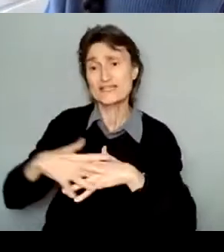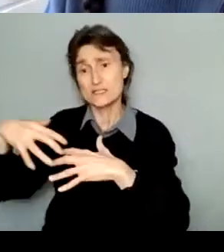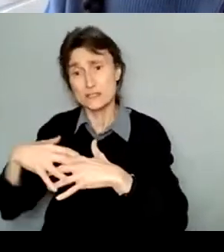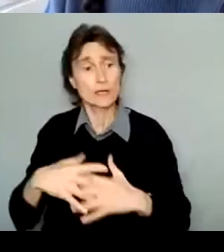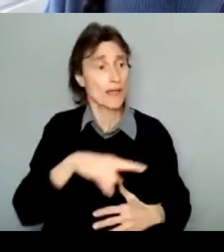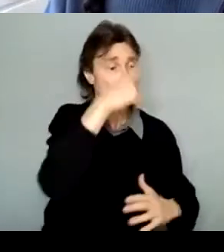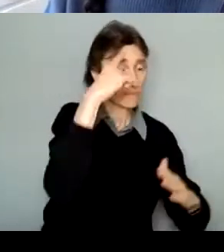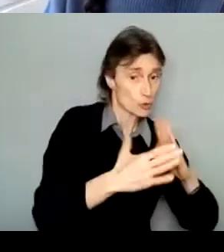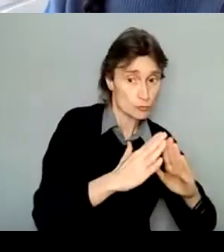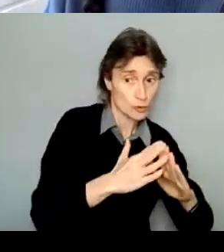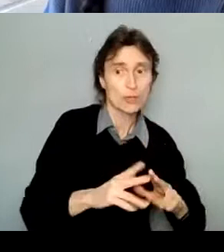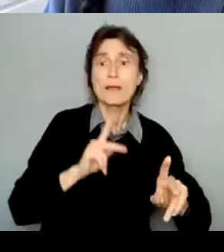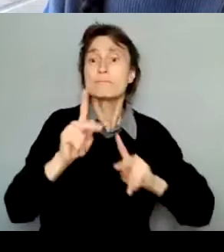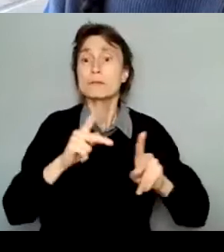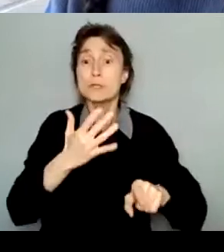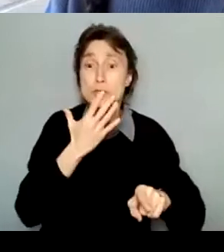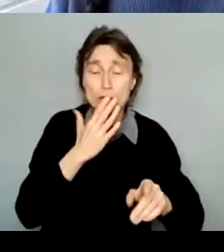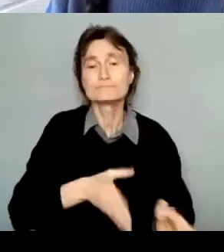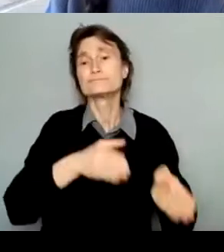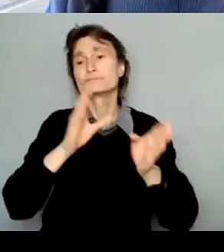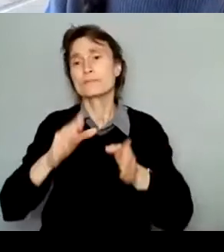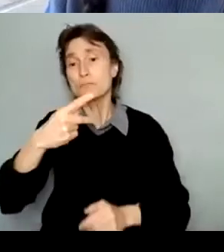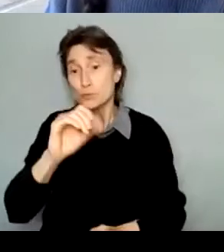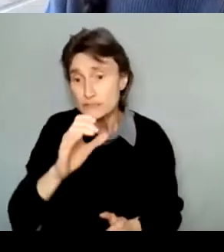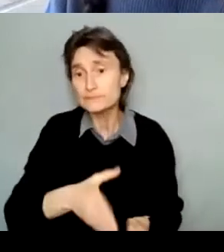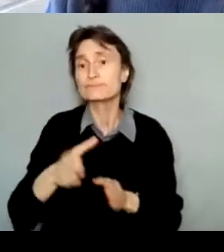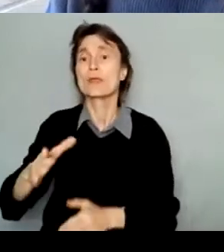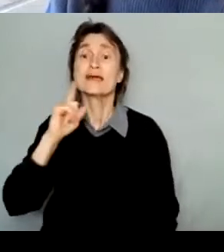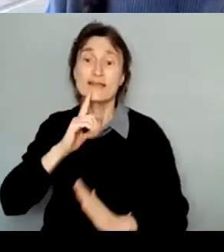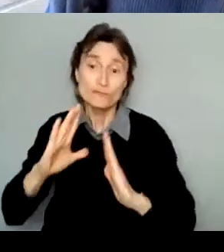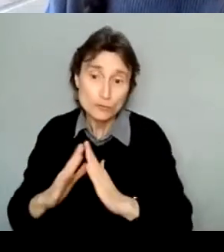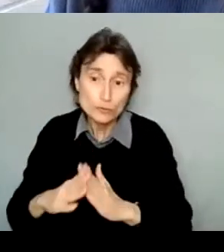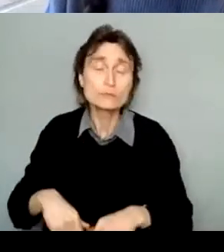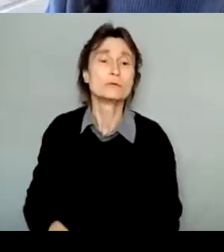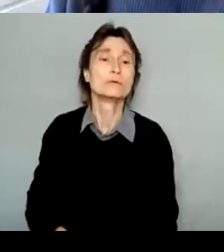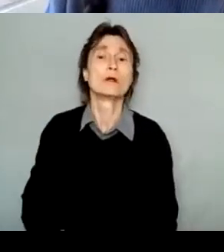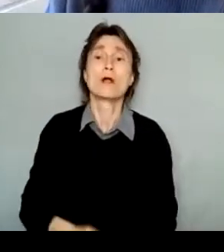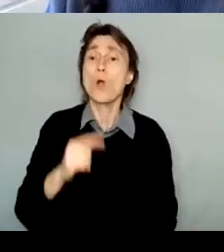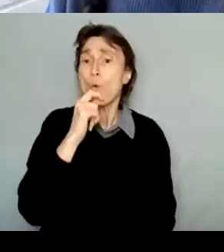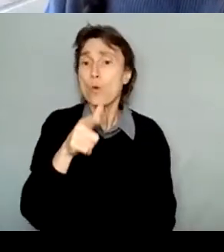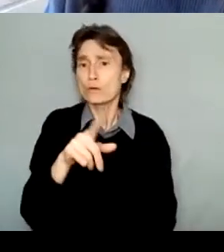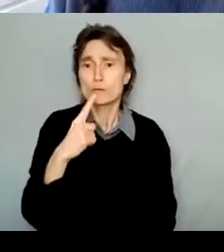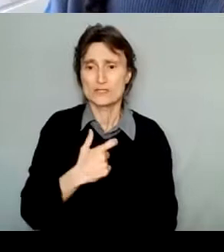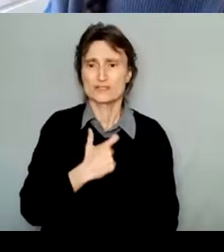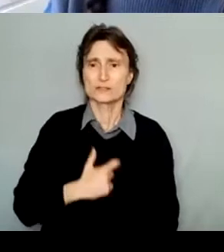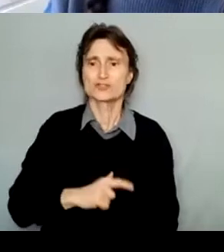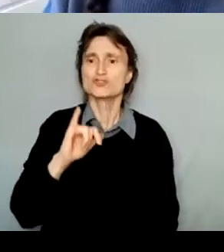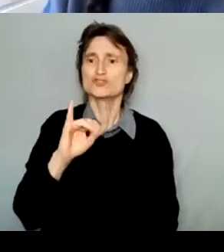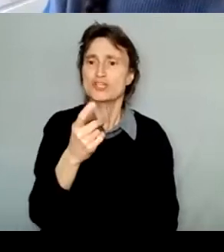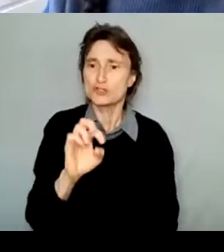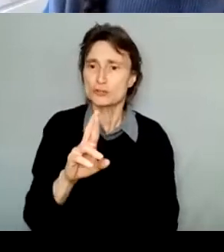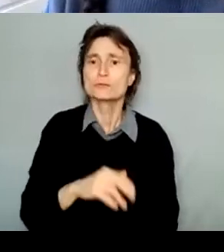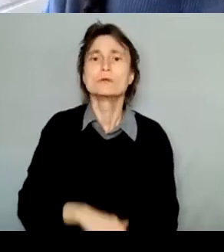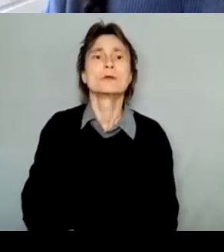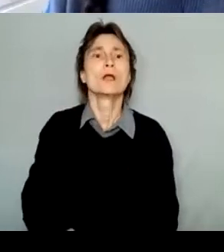disabilities, Deaf communities, as well as persons with diverse sexual orientations or gender identities. As a public funder,